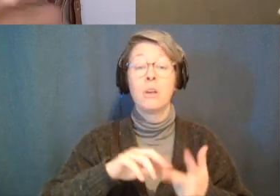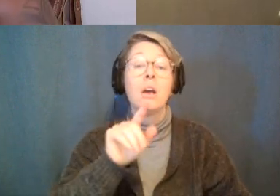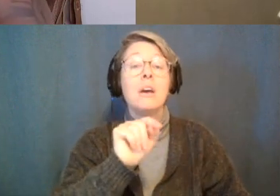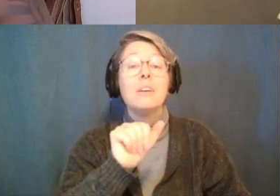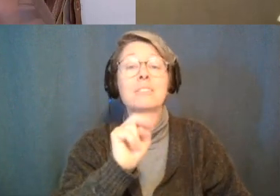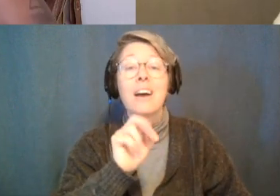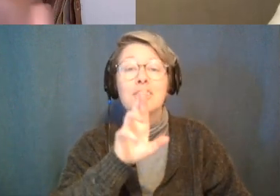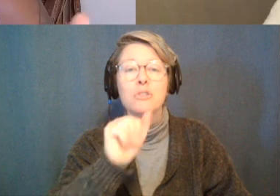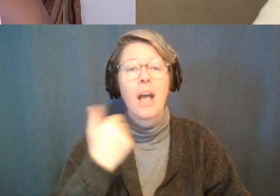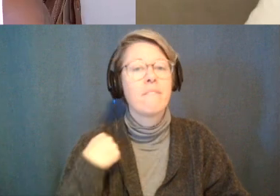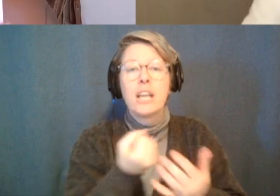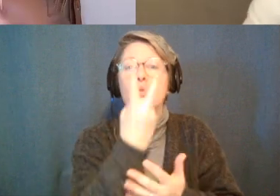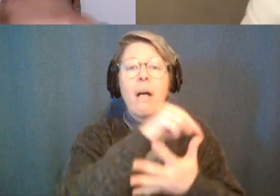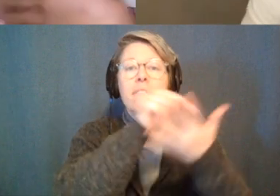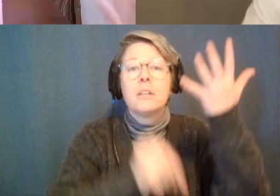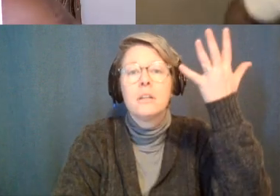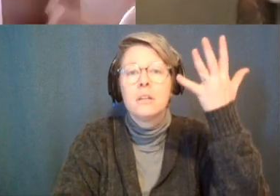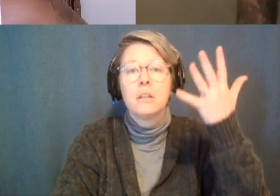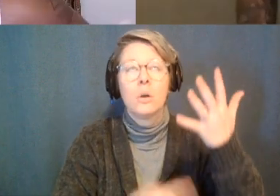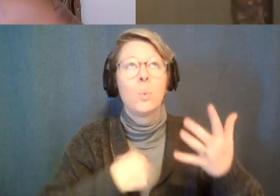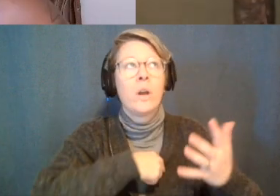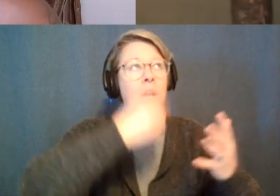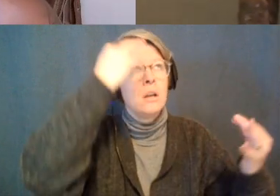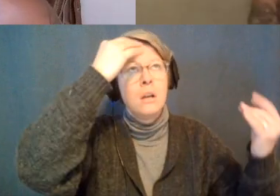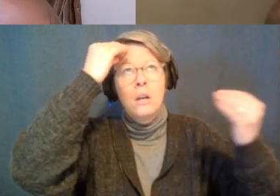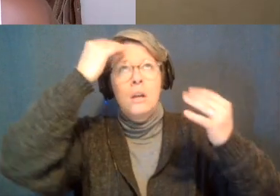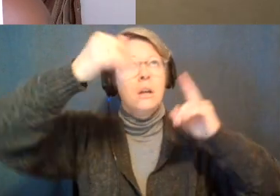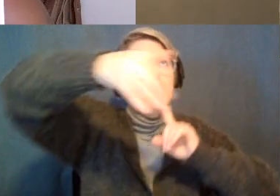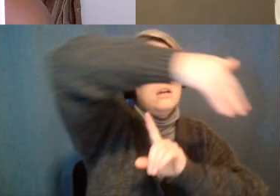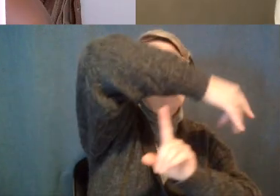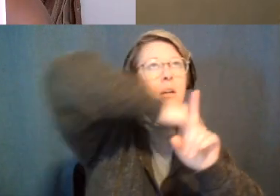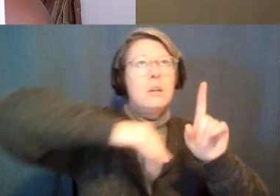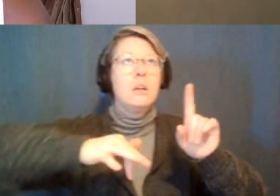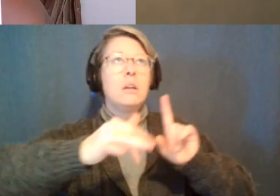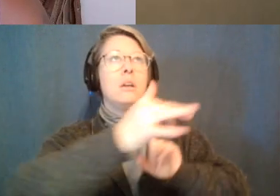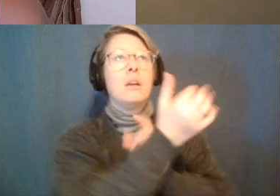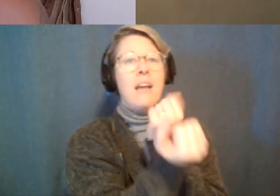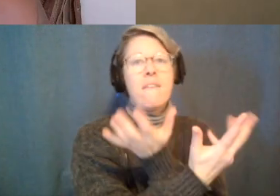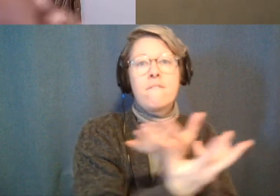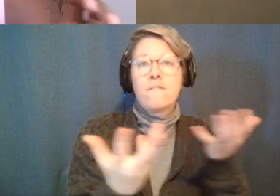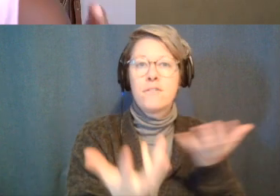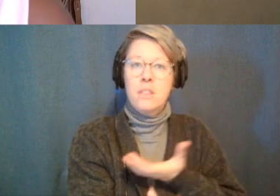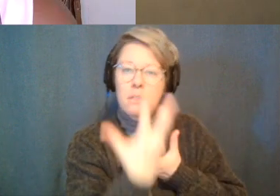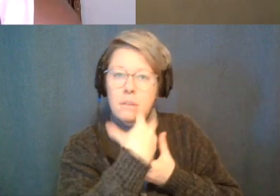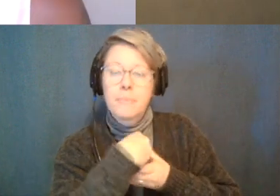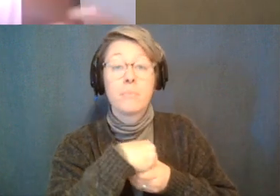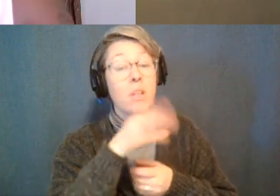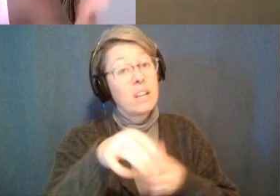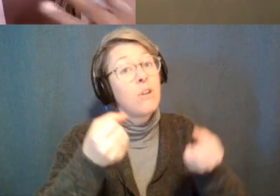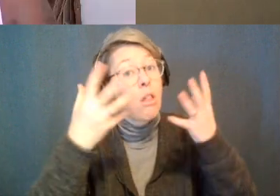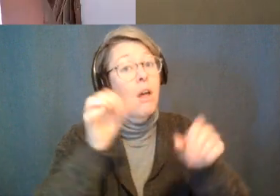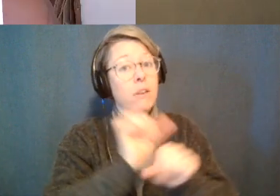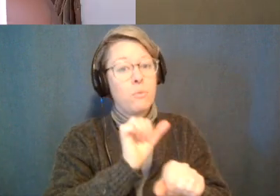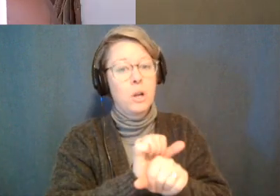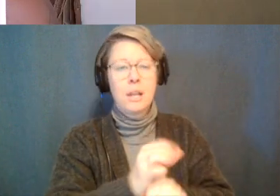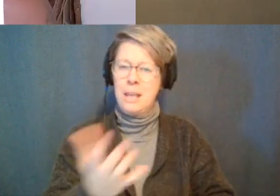about everything around we're considering everything and it takes a lot of work so some of you might feel my